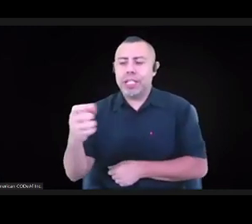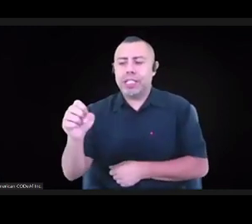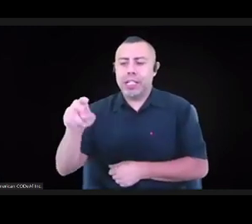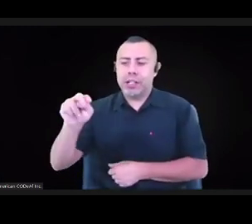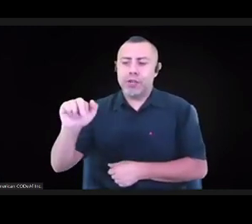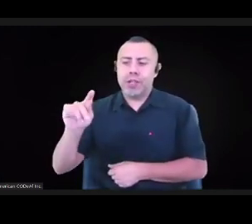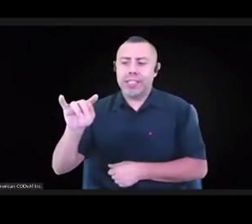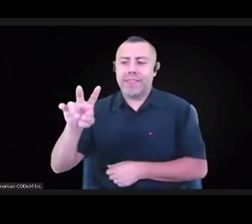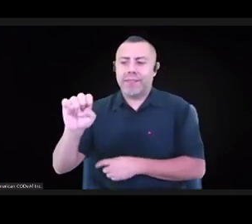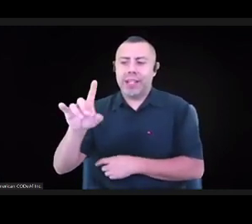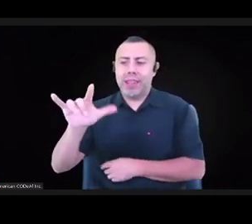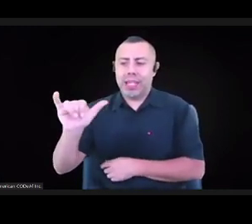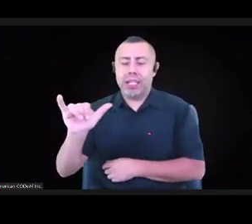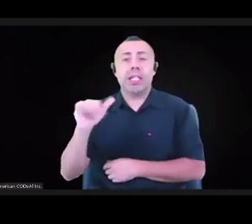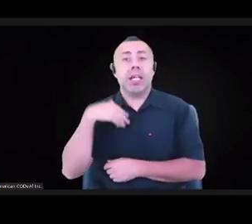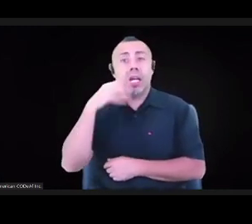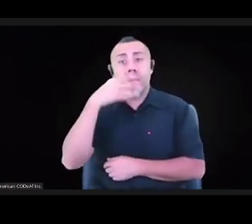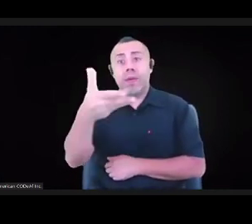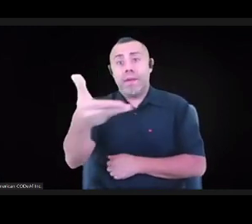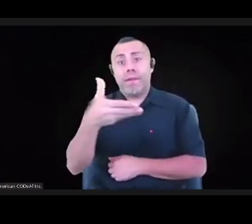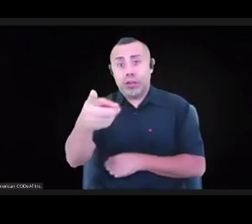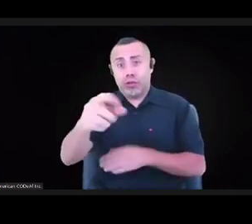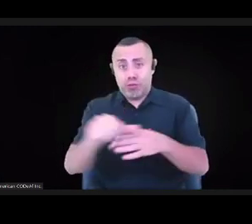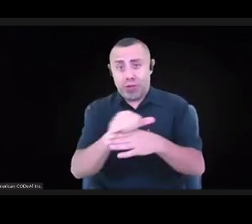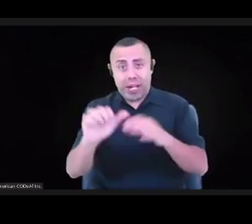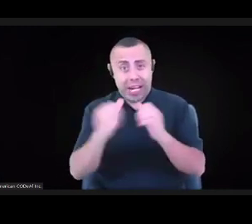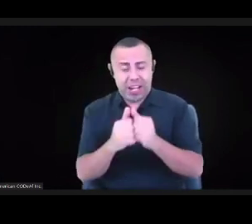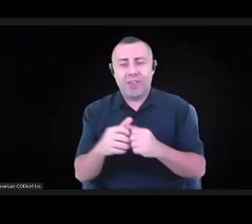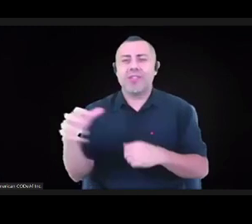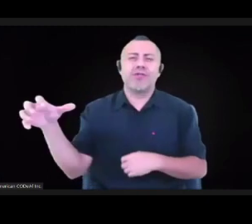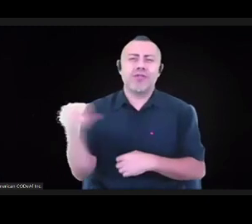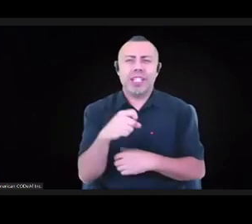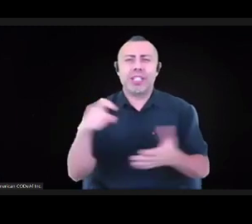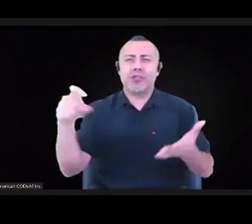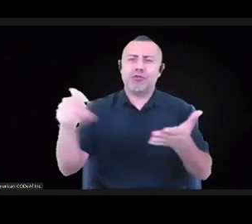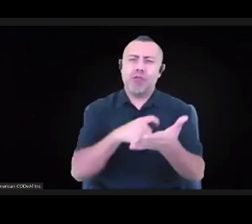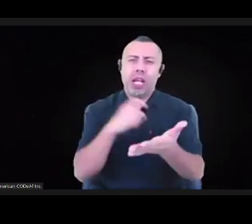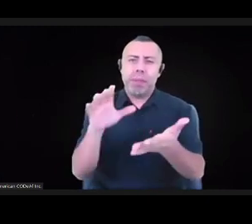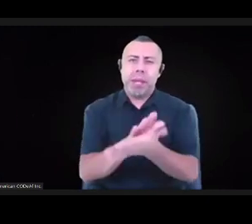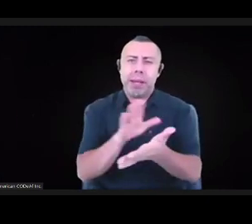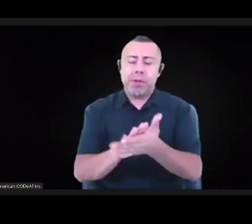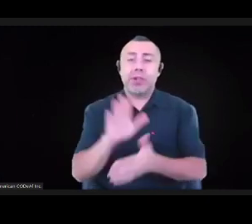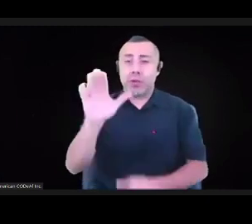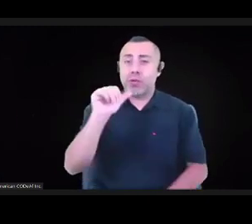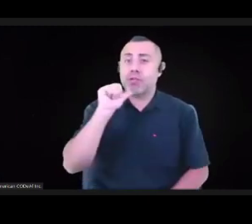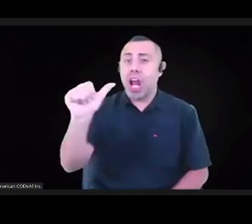of scratch paper. With your non-dominant writing hand in cursive,